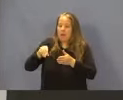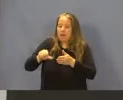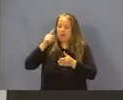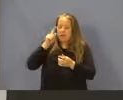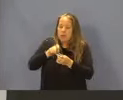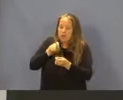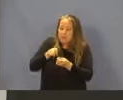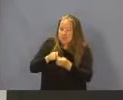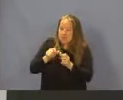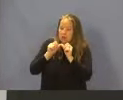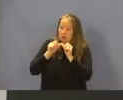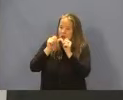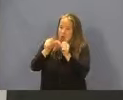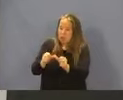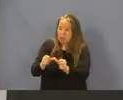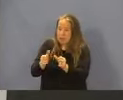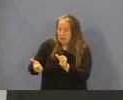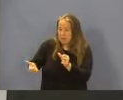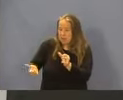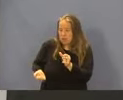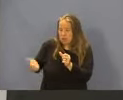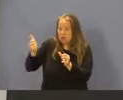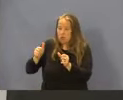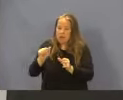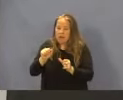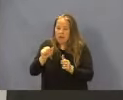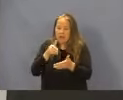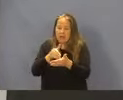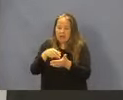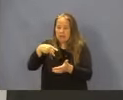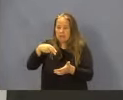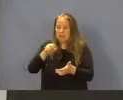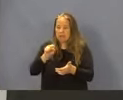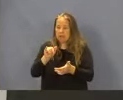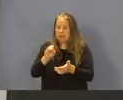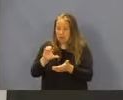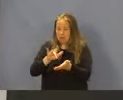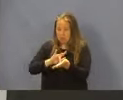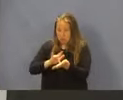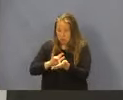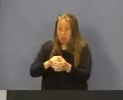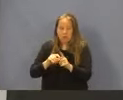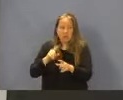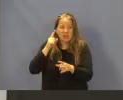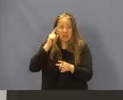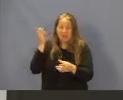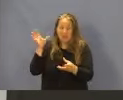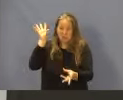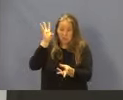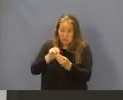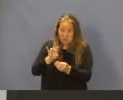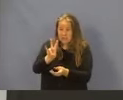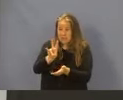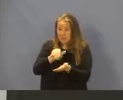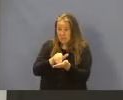certain long-acting injectable antipsychotic drugs. The total funds for this add-on payment is $7